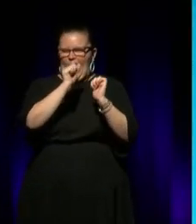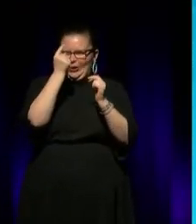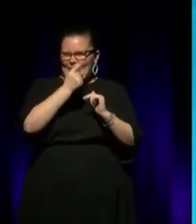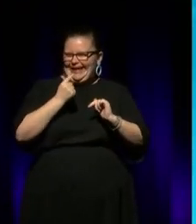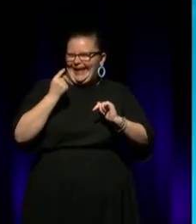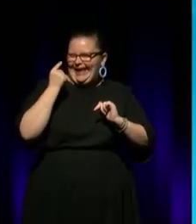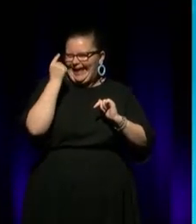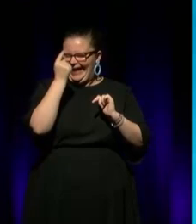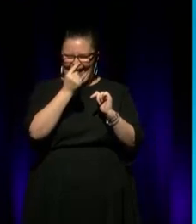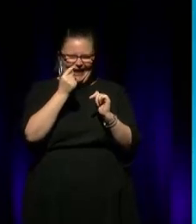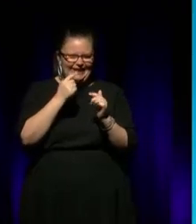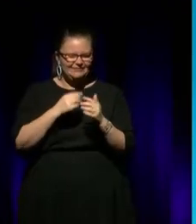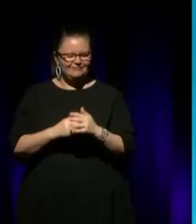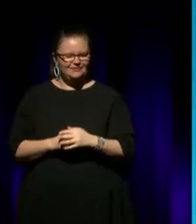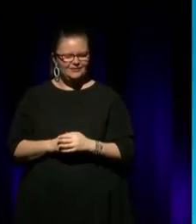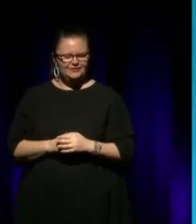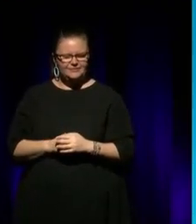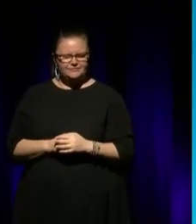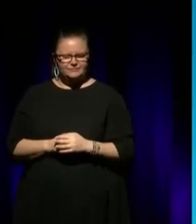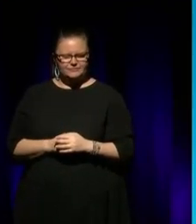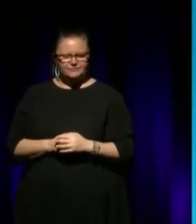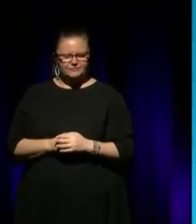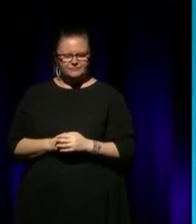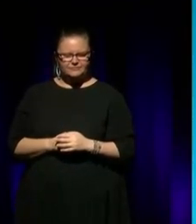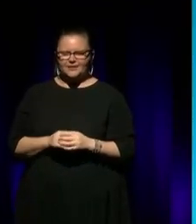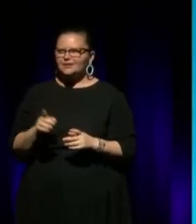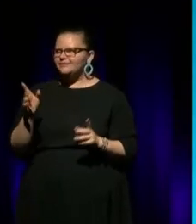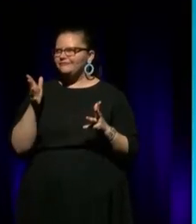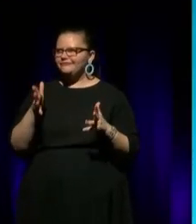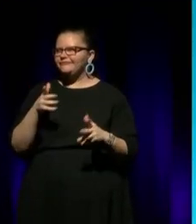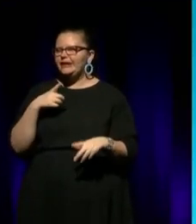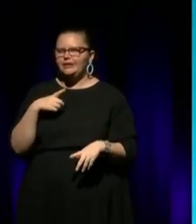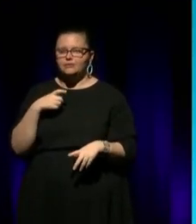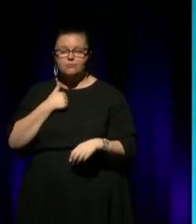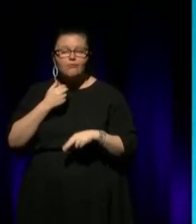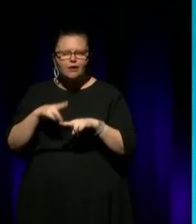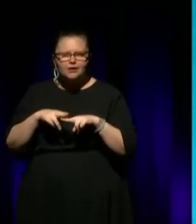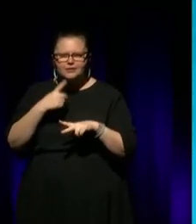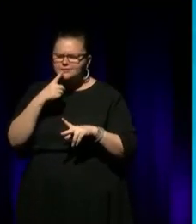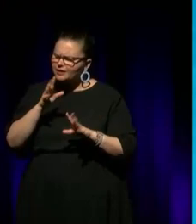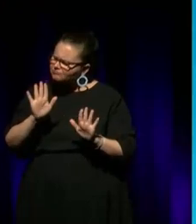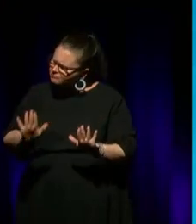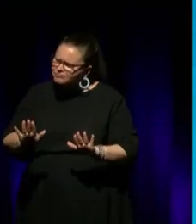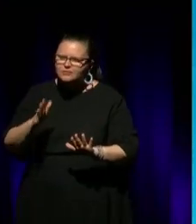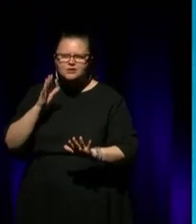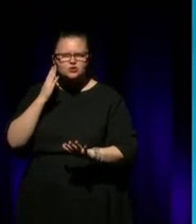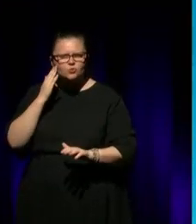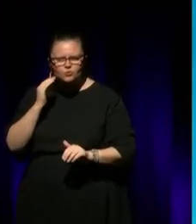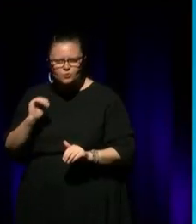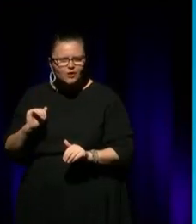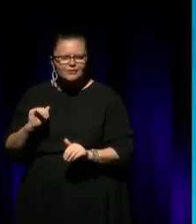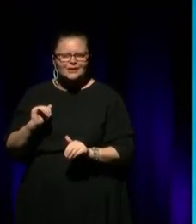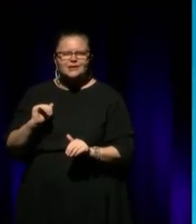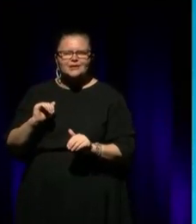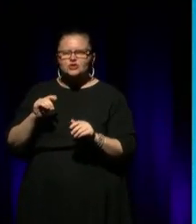You know, because we're... It's funny, eh? Because my dad used to say, don't worry. Don't travel the same